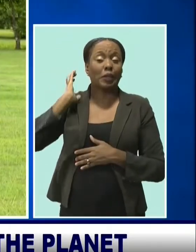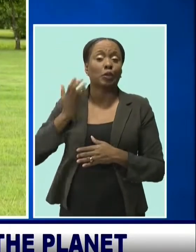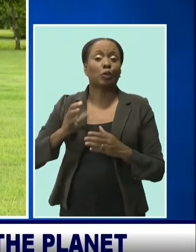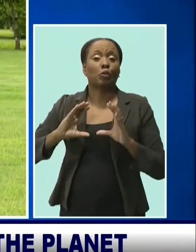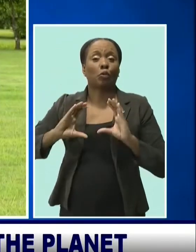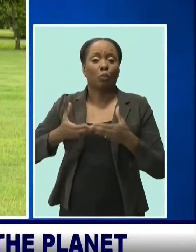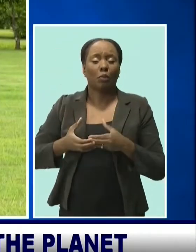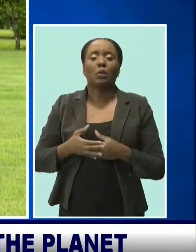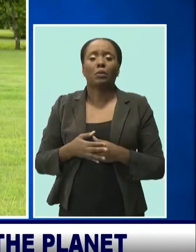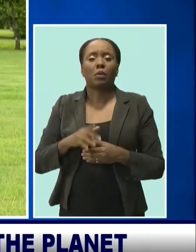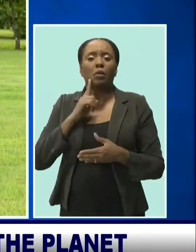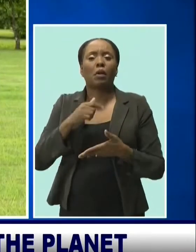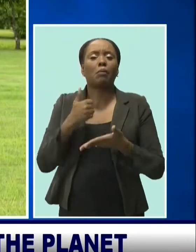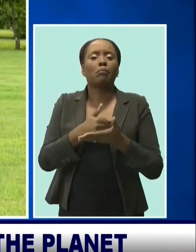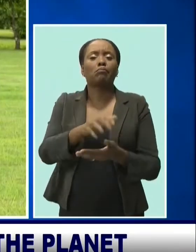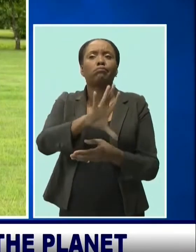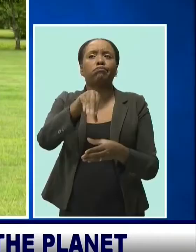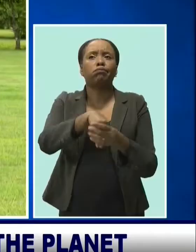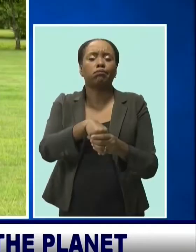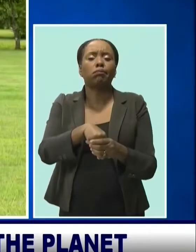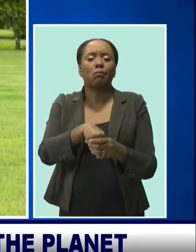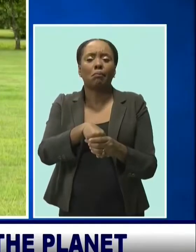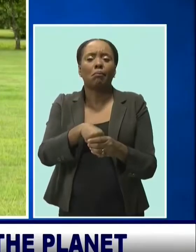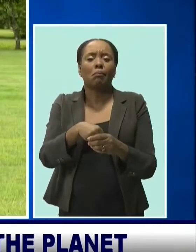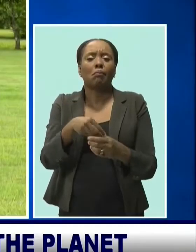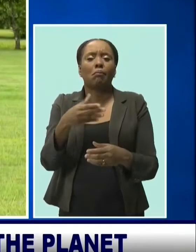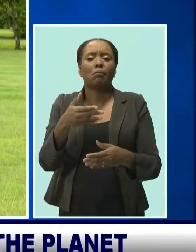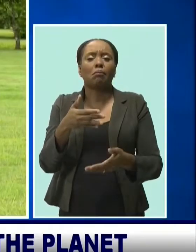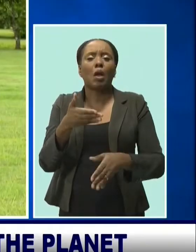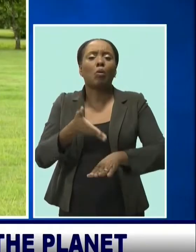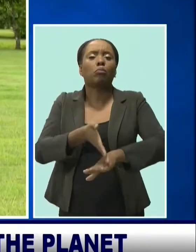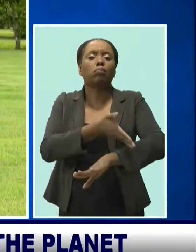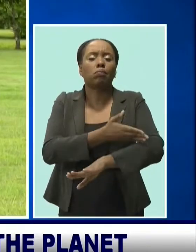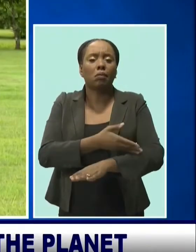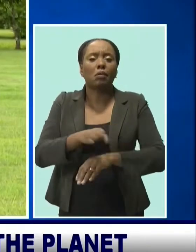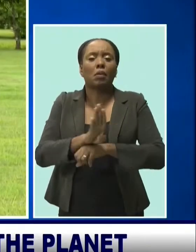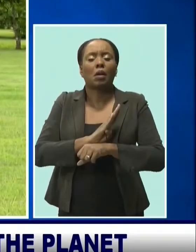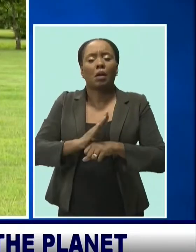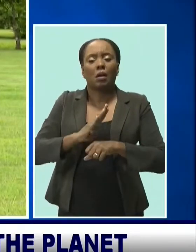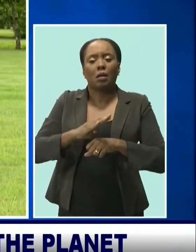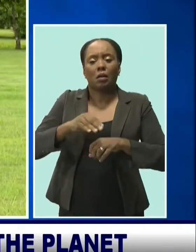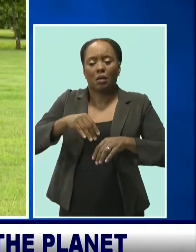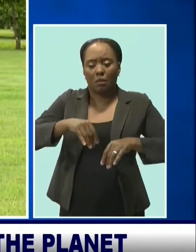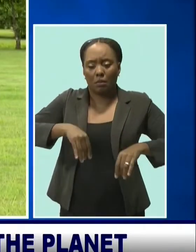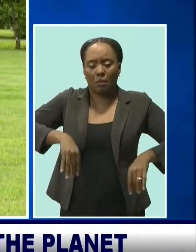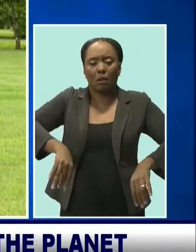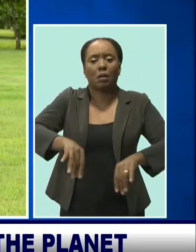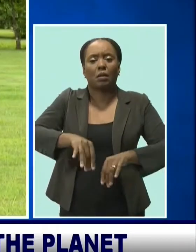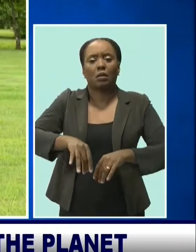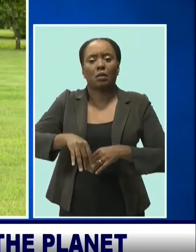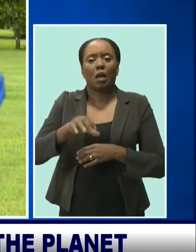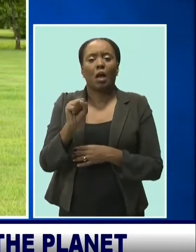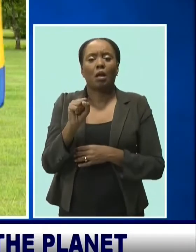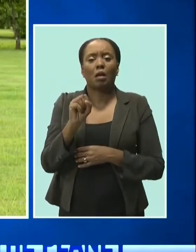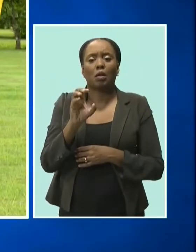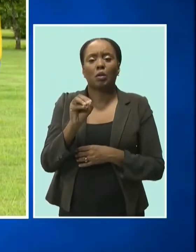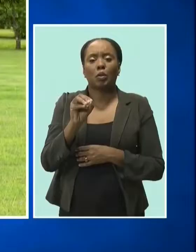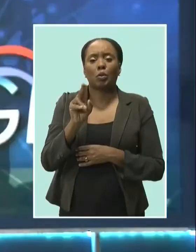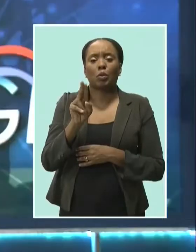and doing our part in the Society of Barbados by planting a soursop tree at the Botanical Gardens.